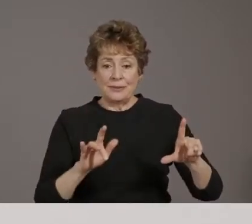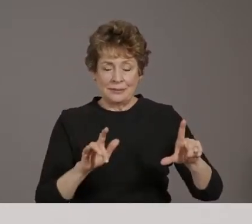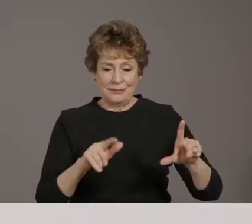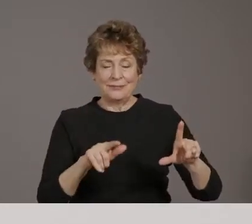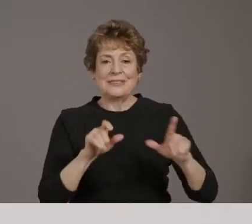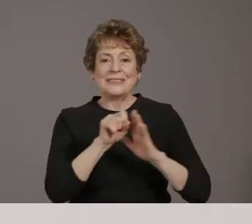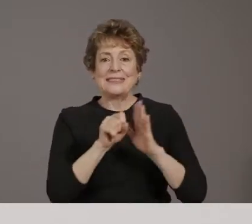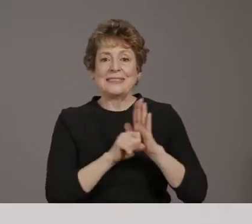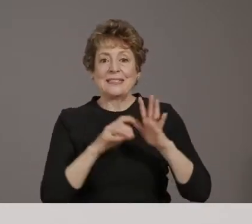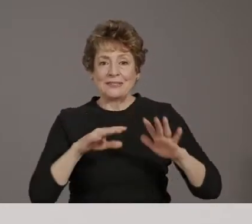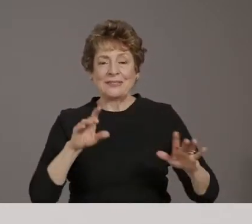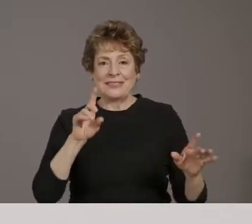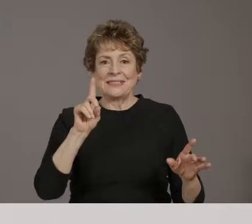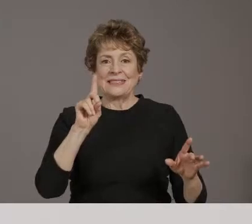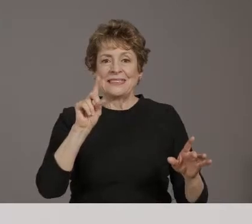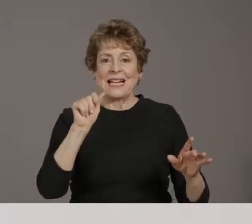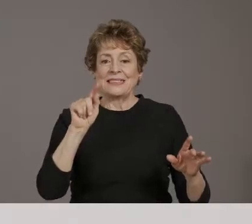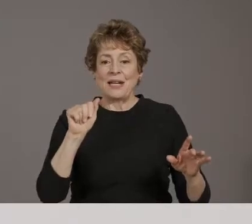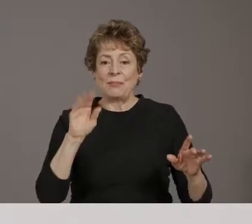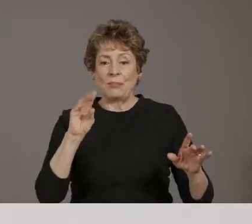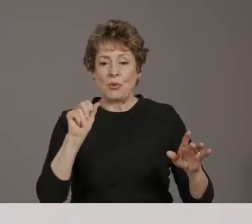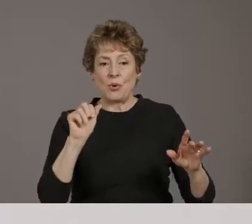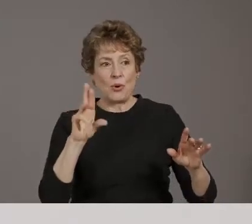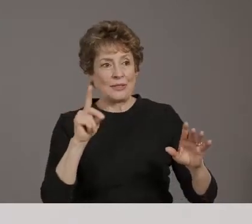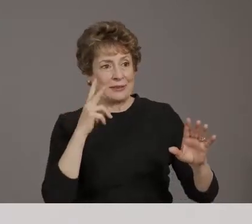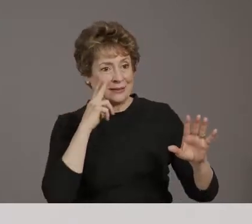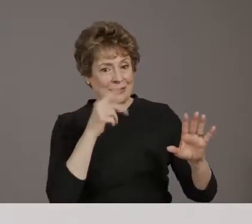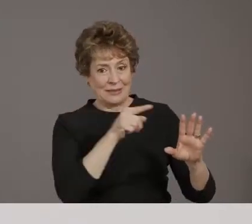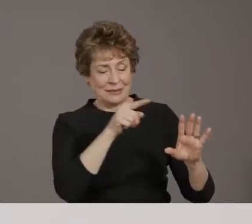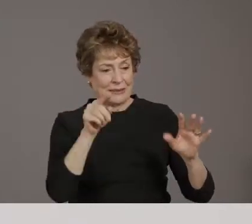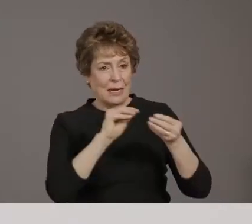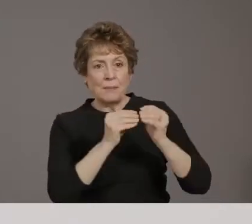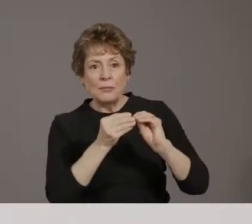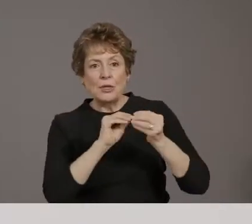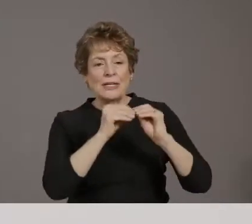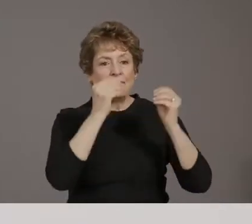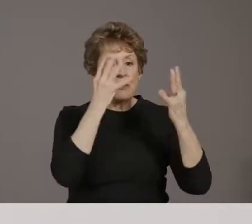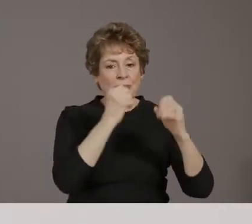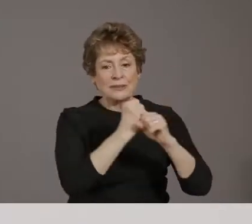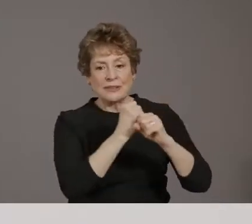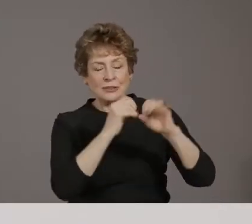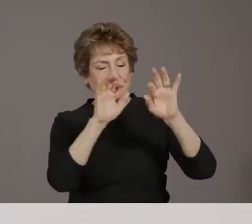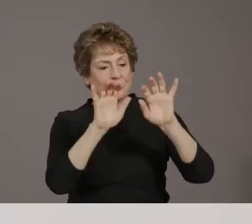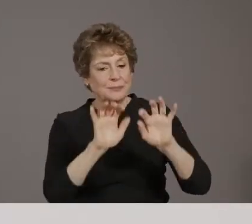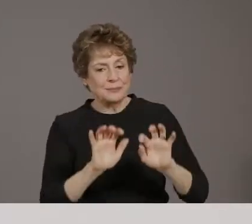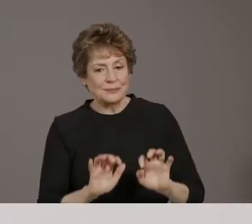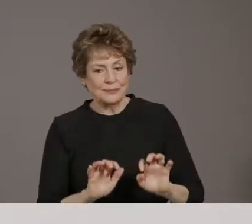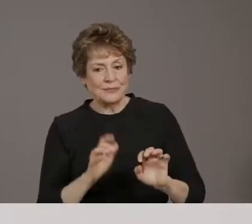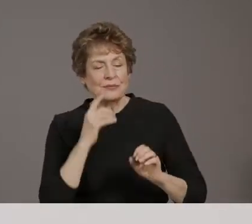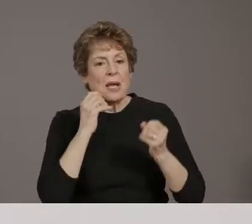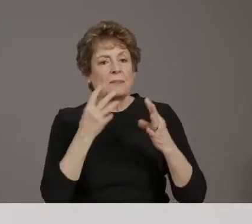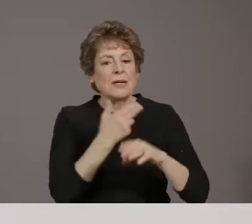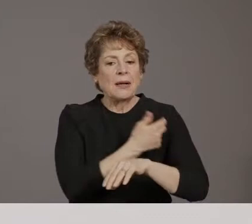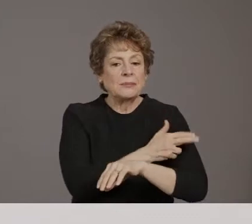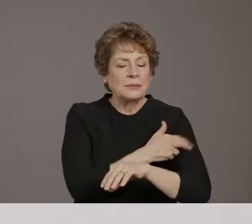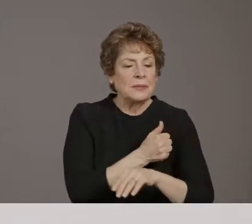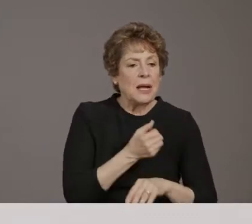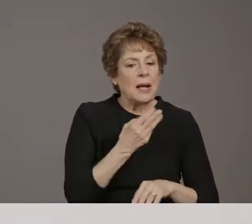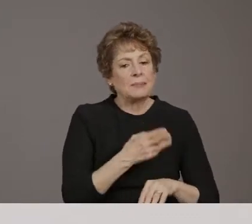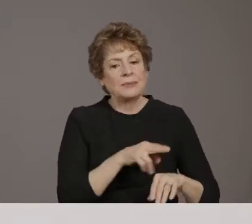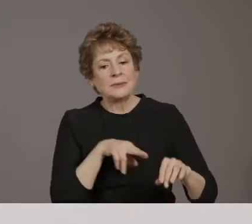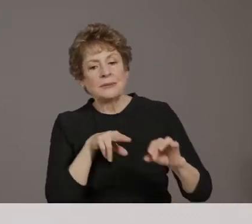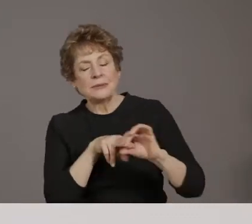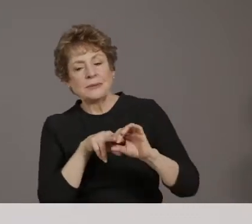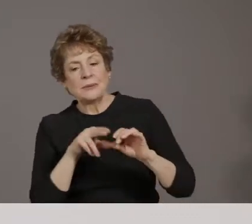has established, uh, for hospitalizations and cases and positivity and such, so they've fallen into the yellow.